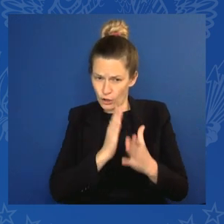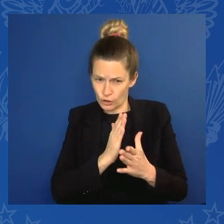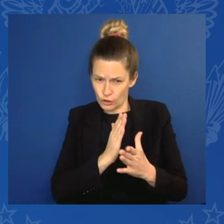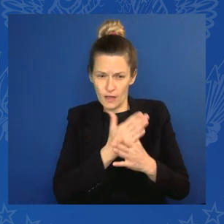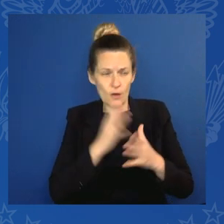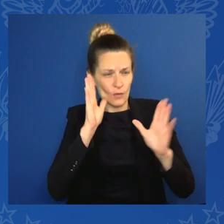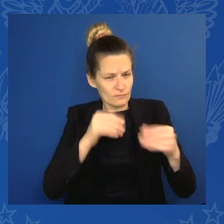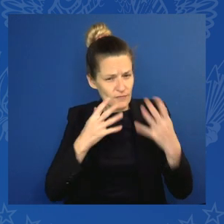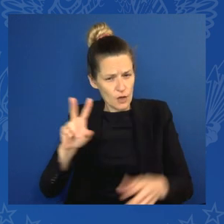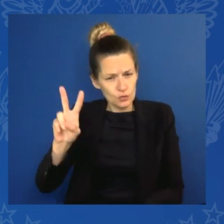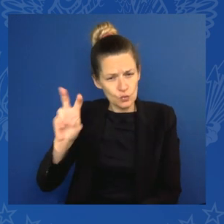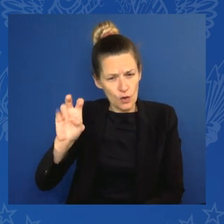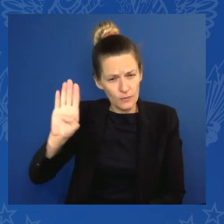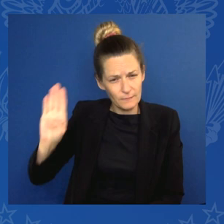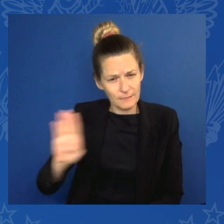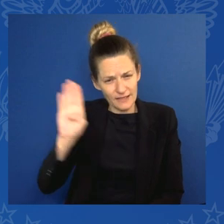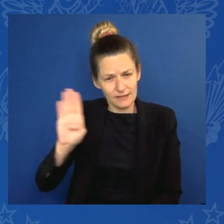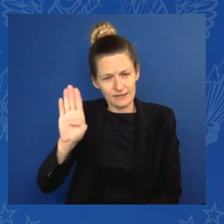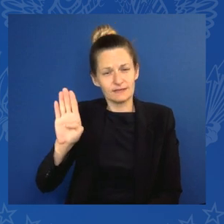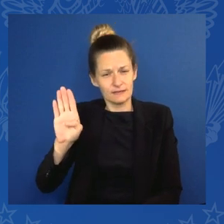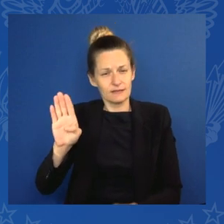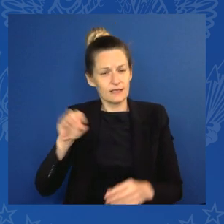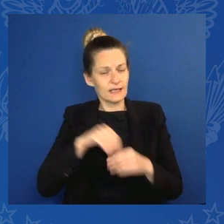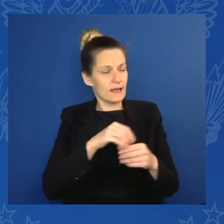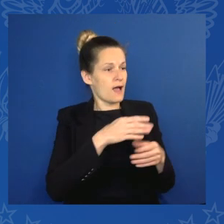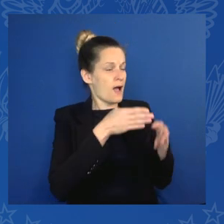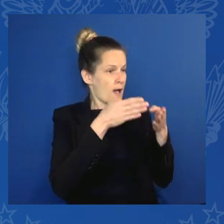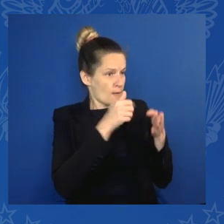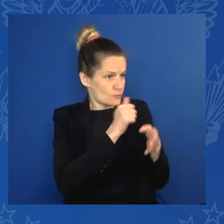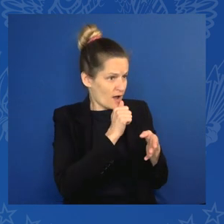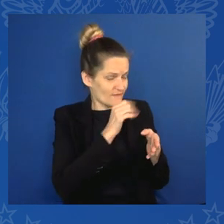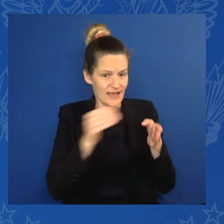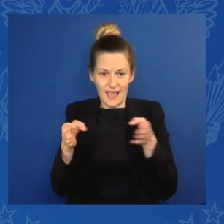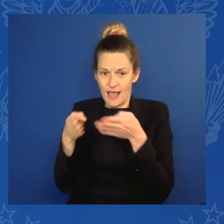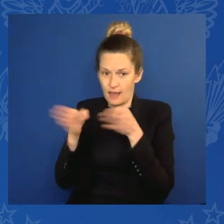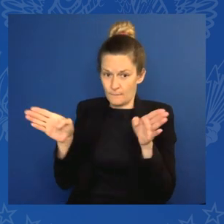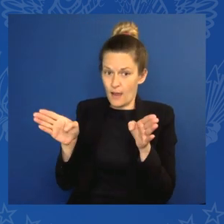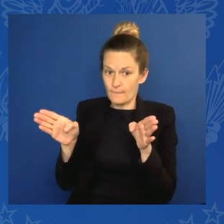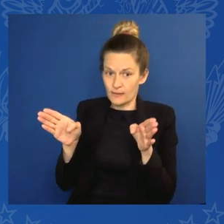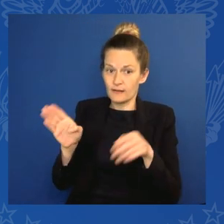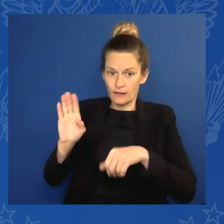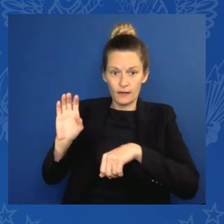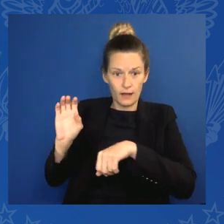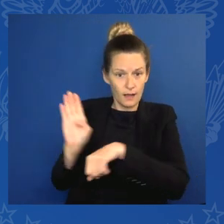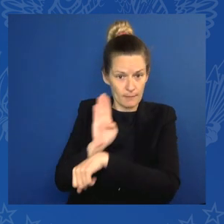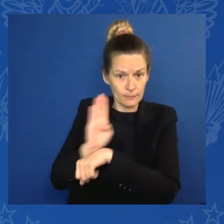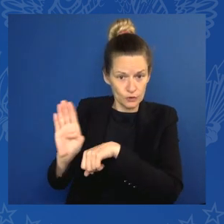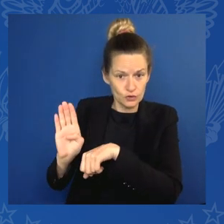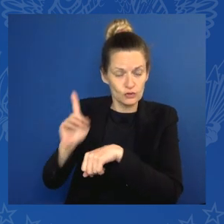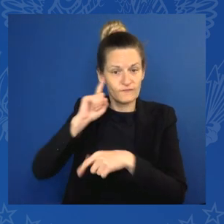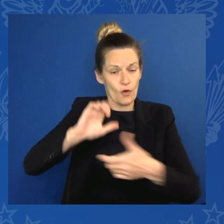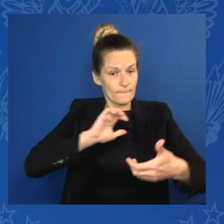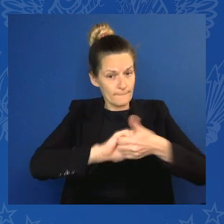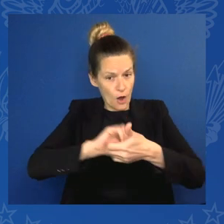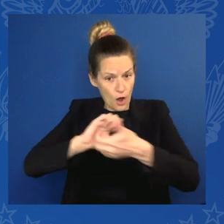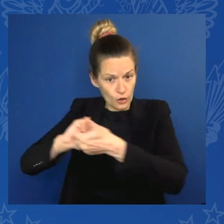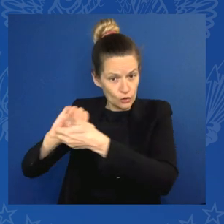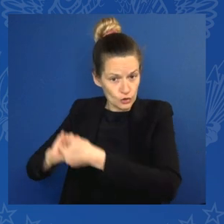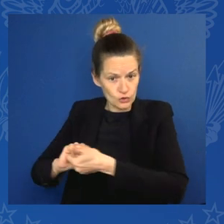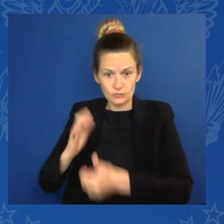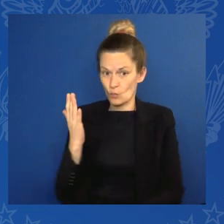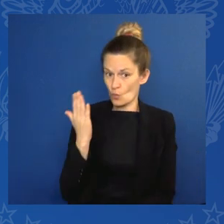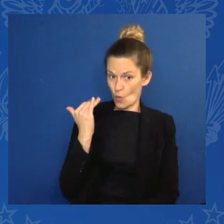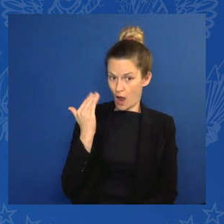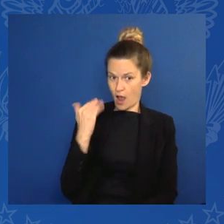five years for that partnership. We're here today because we're making this commitment together as a G7 in coordination